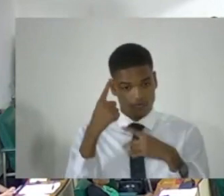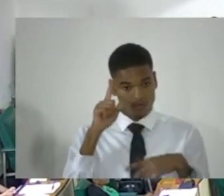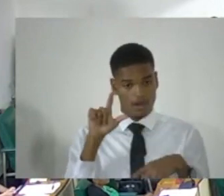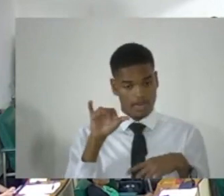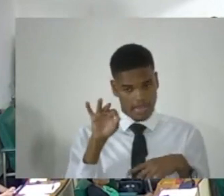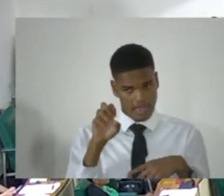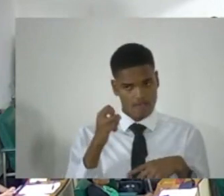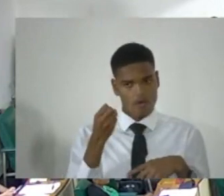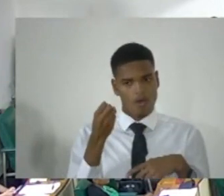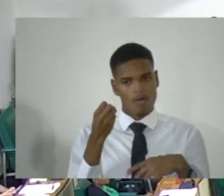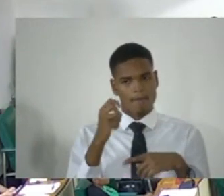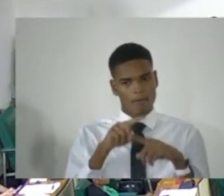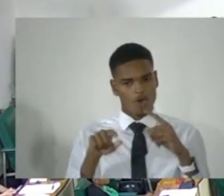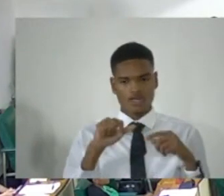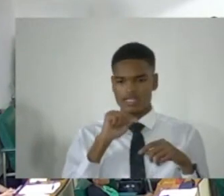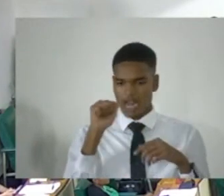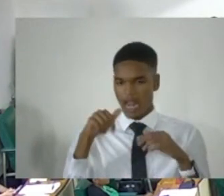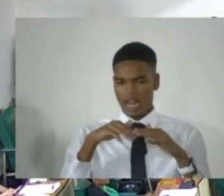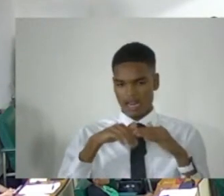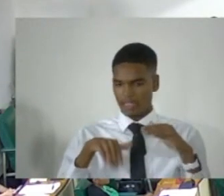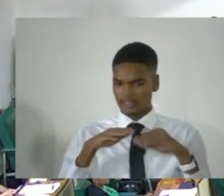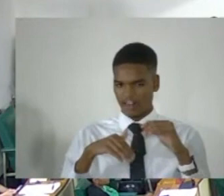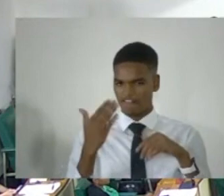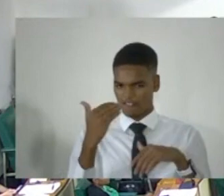prescribed minimum sentence there.